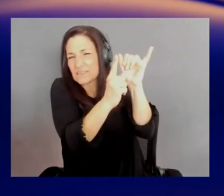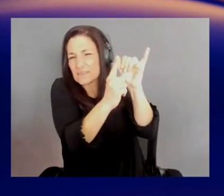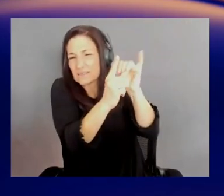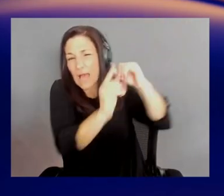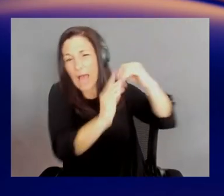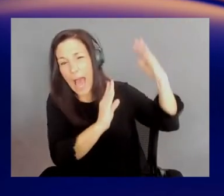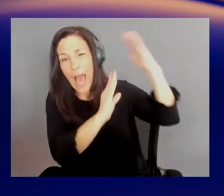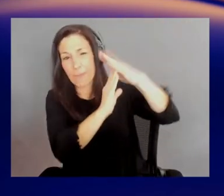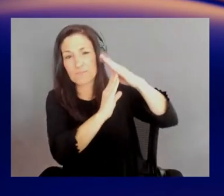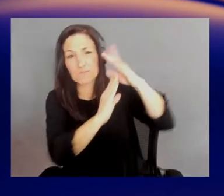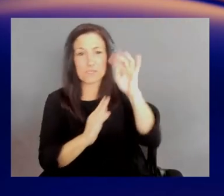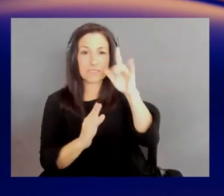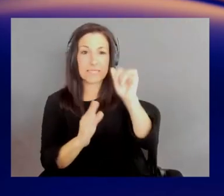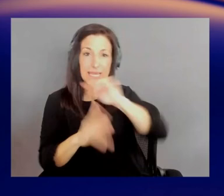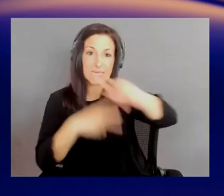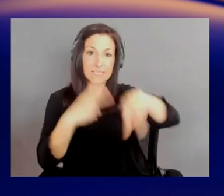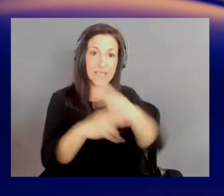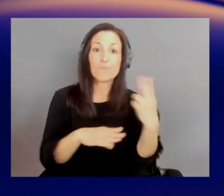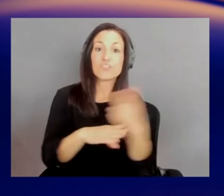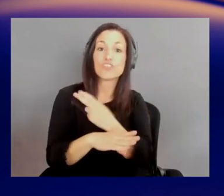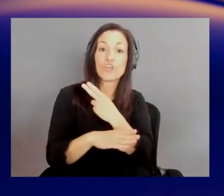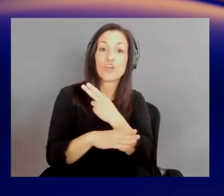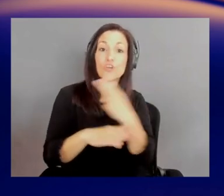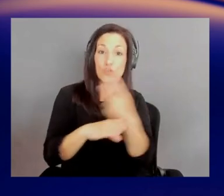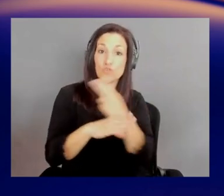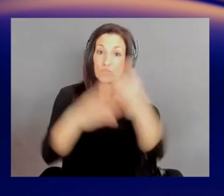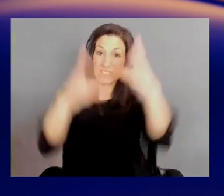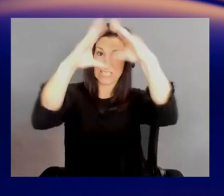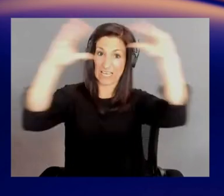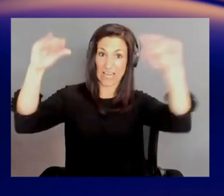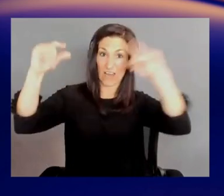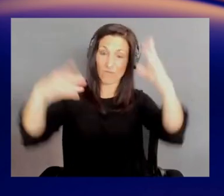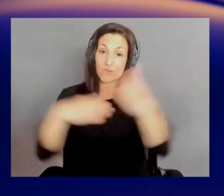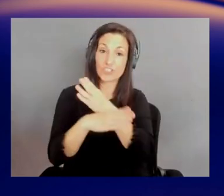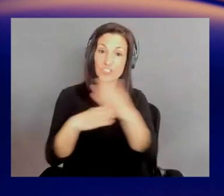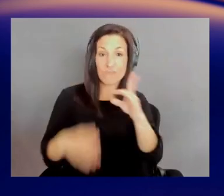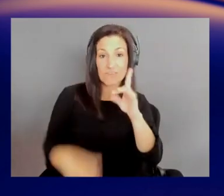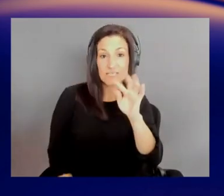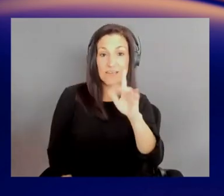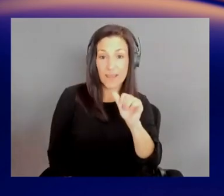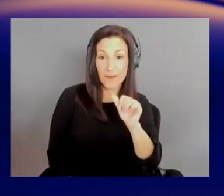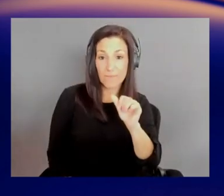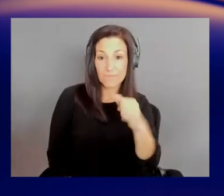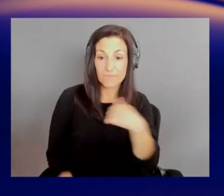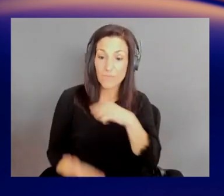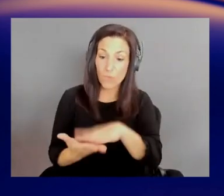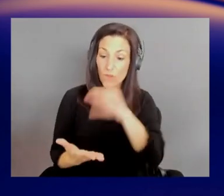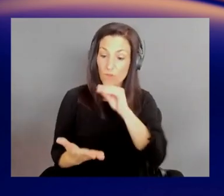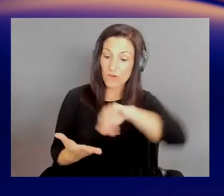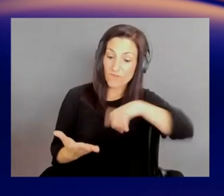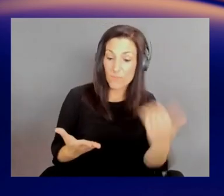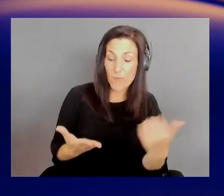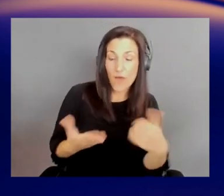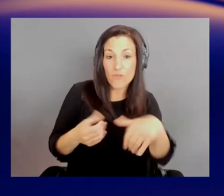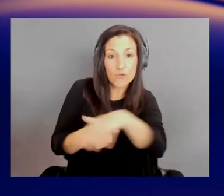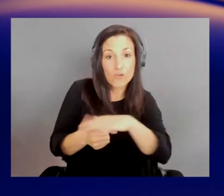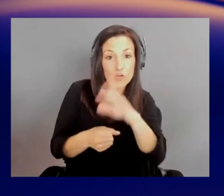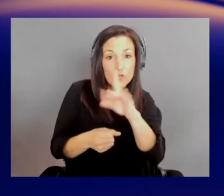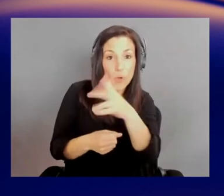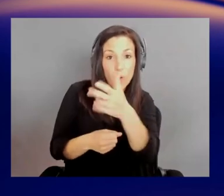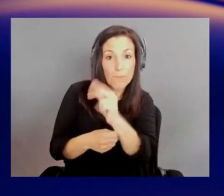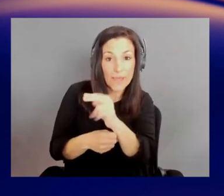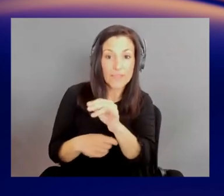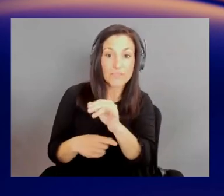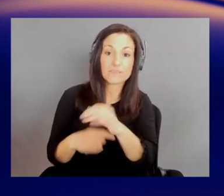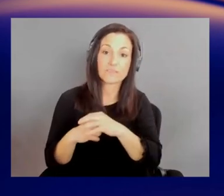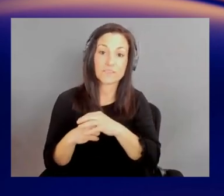be sharing data via cloud. Okay. And we are learning from other domains as well. So that variant call file is when you take away all the